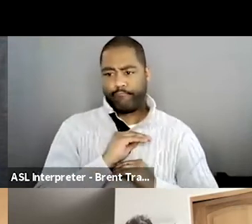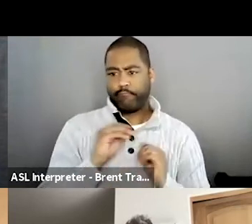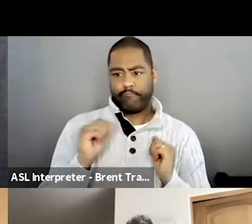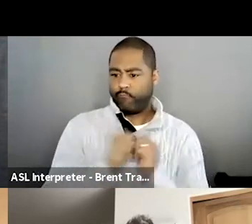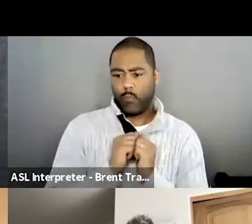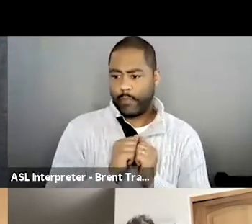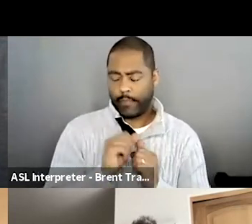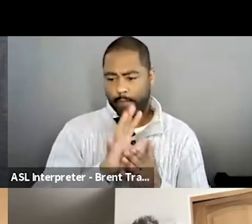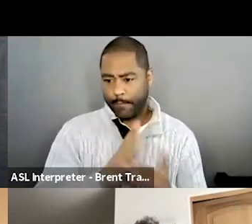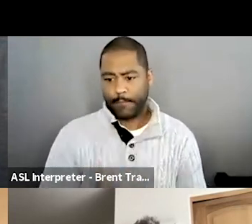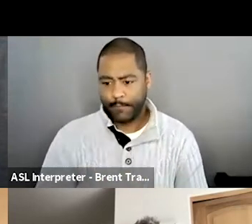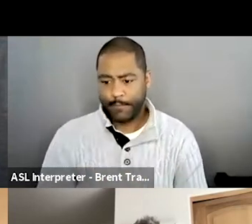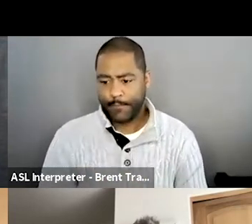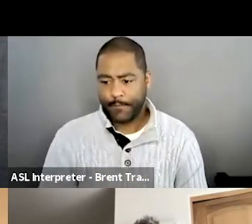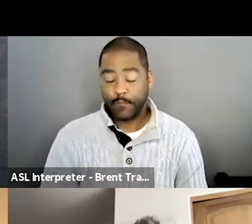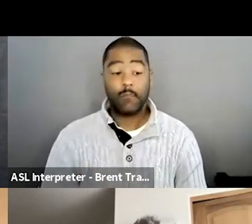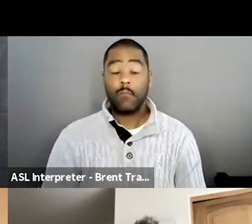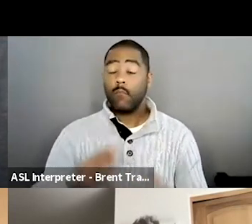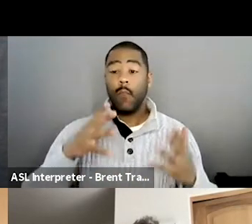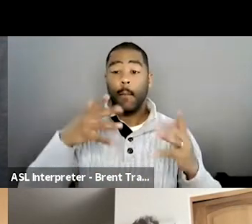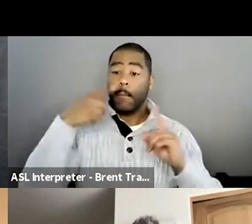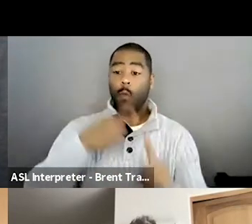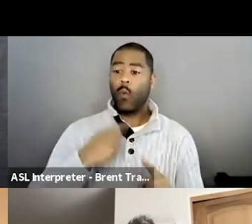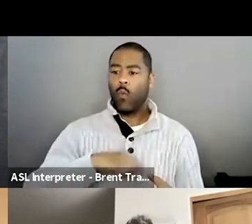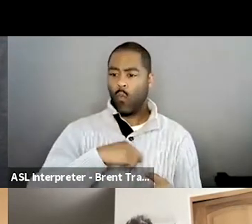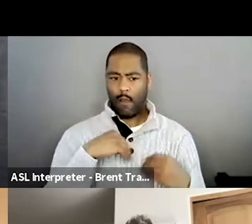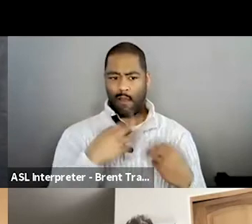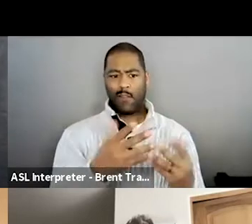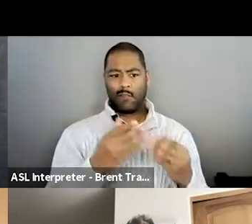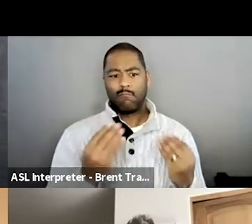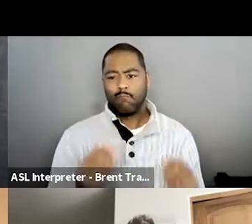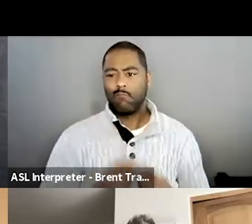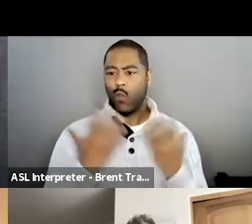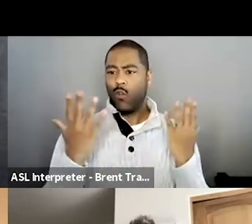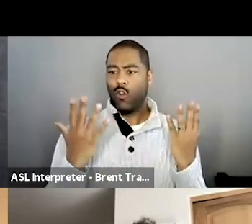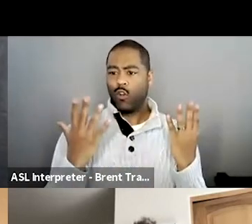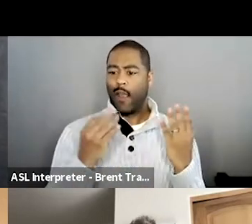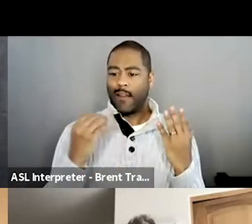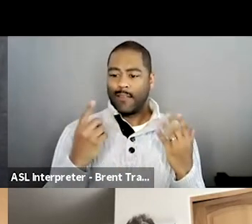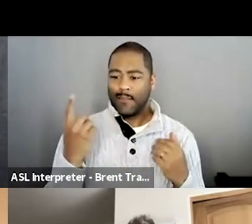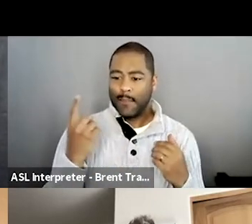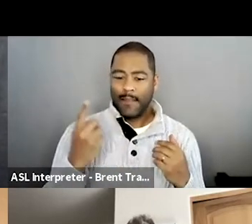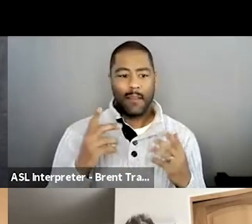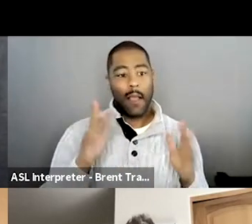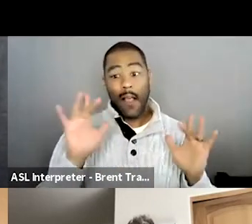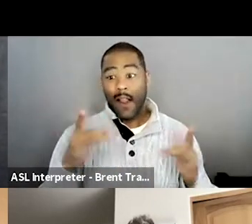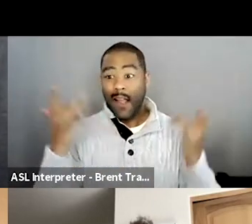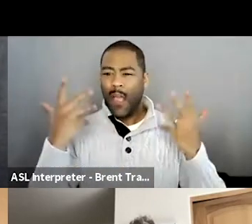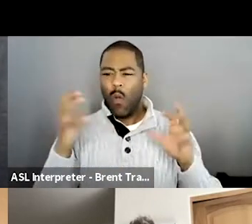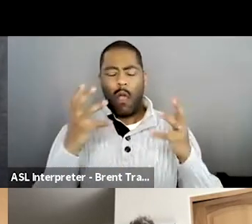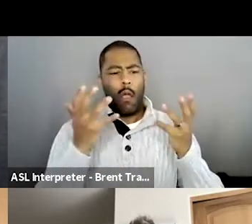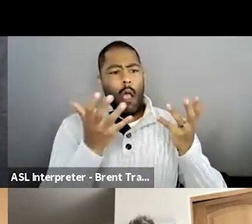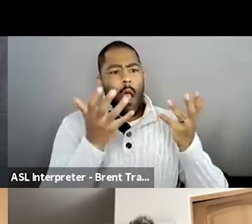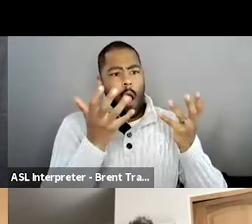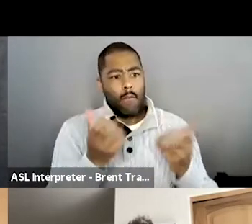inspire people and just be, you know, something light and not so heavy, even though